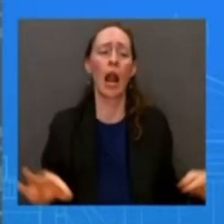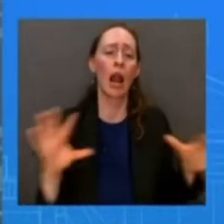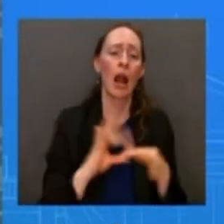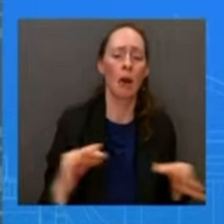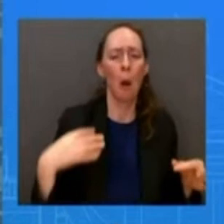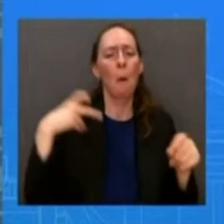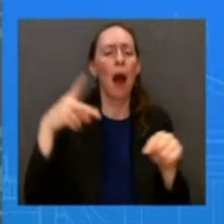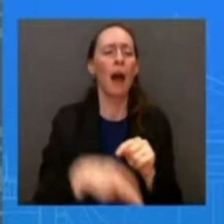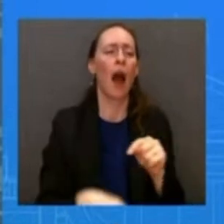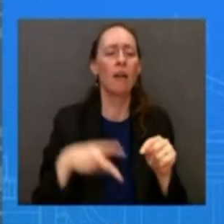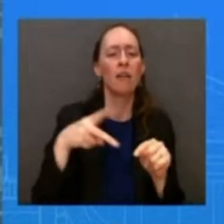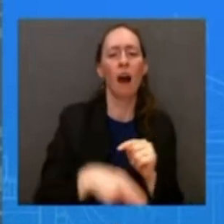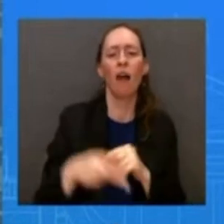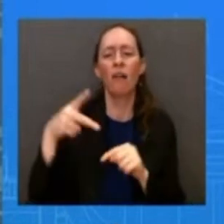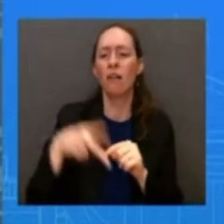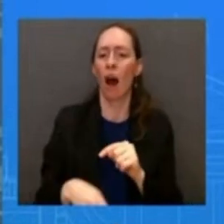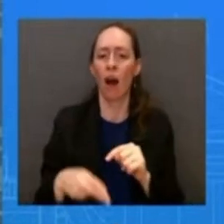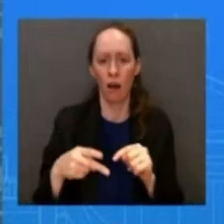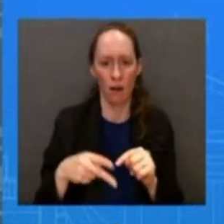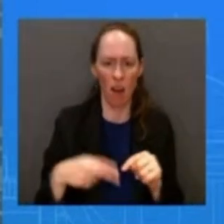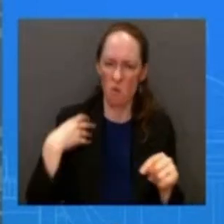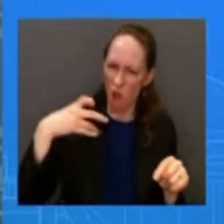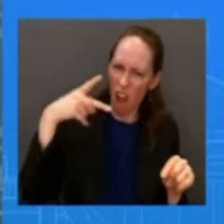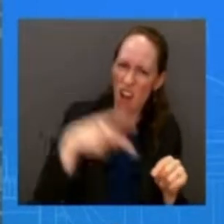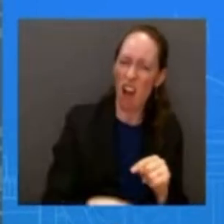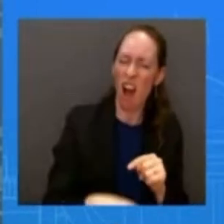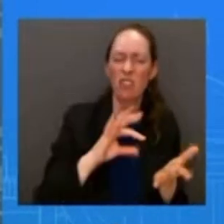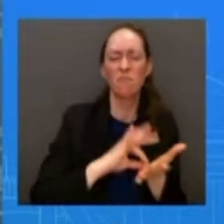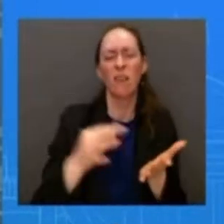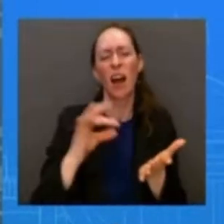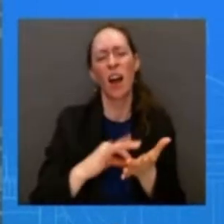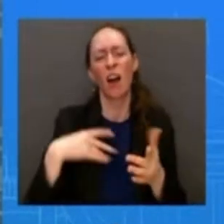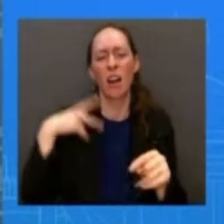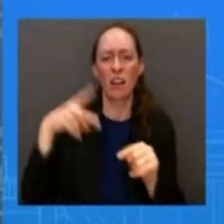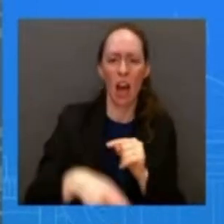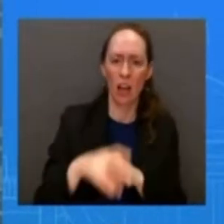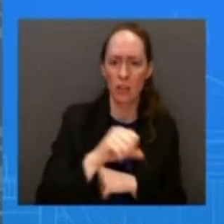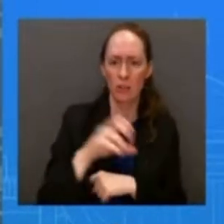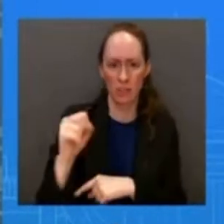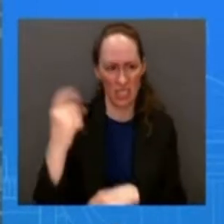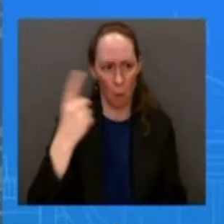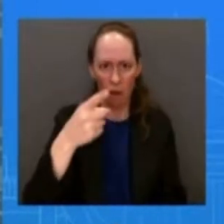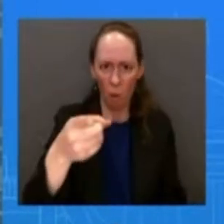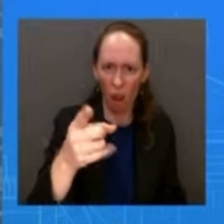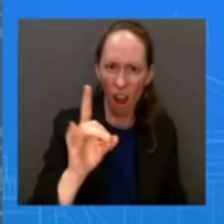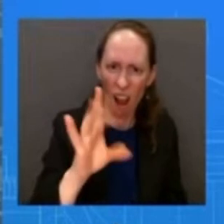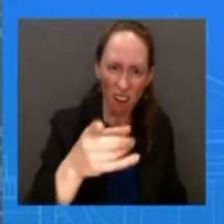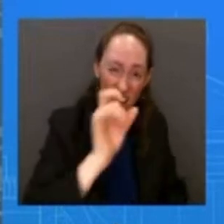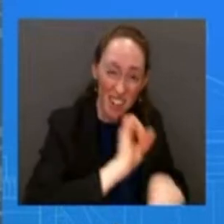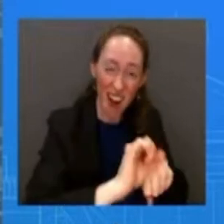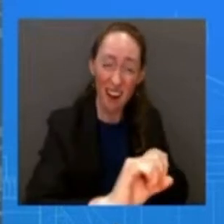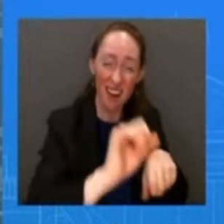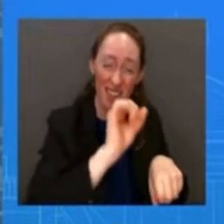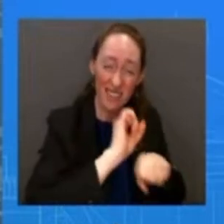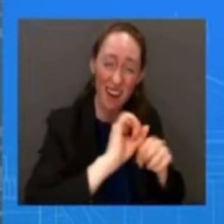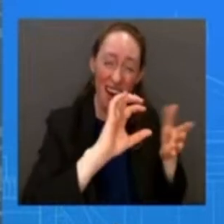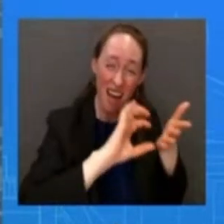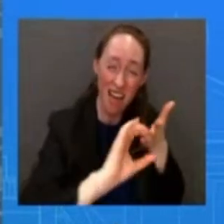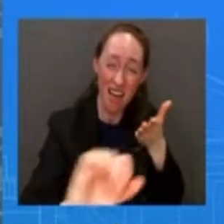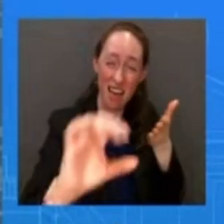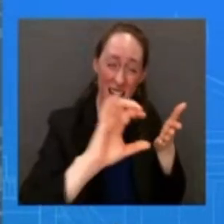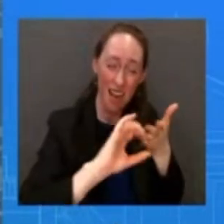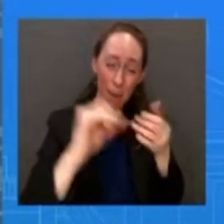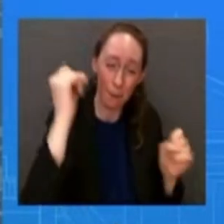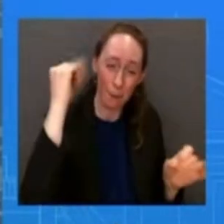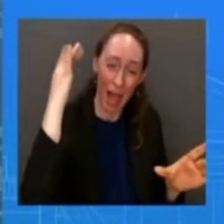how they want to cut medicare something that you have worked very hard for many many years and paid into so